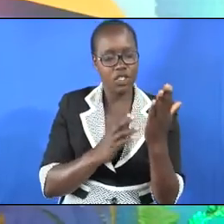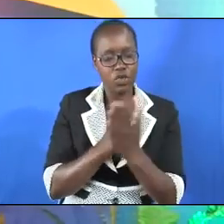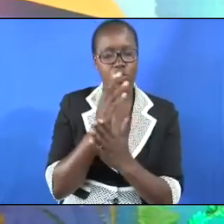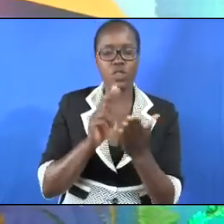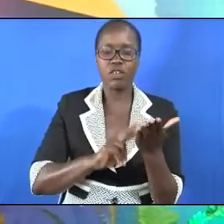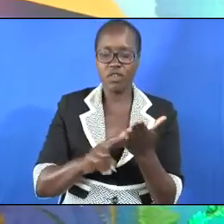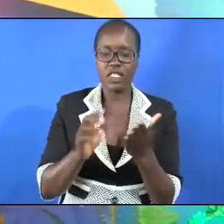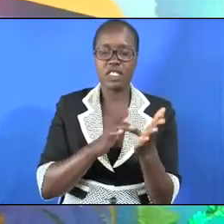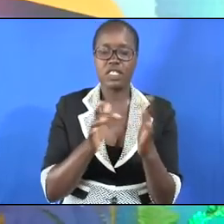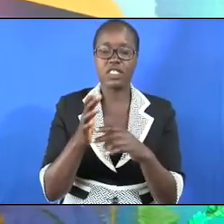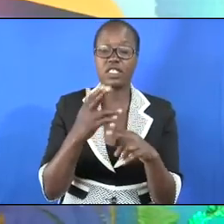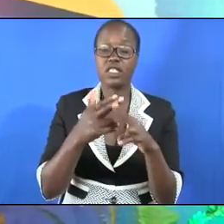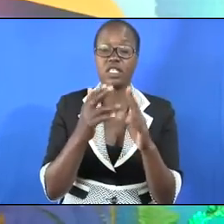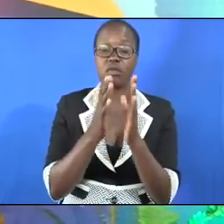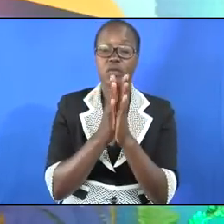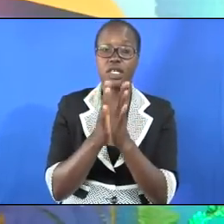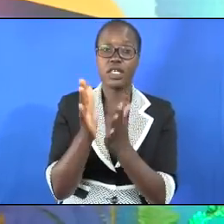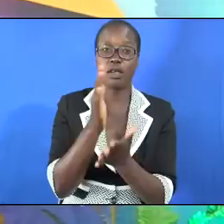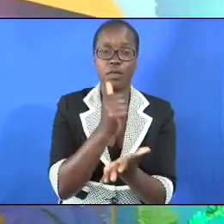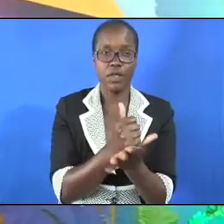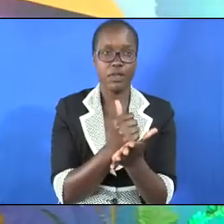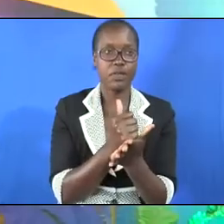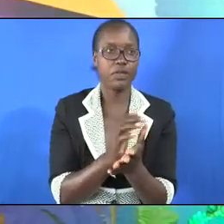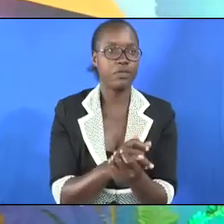In Jesus' name we pray. Amen.